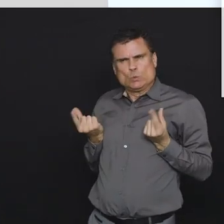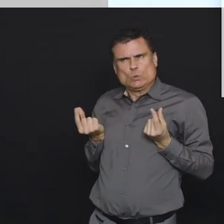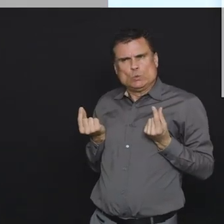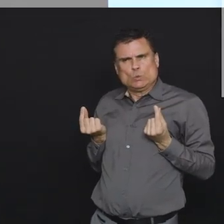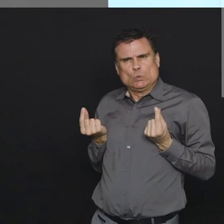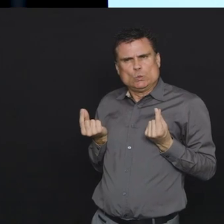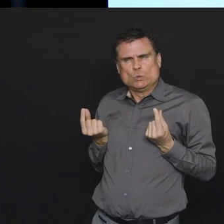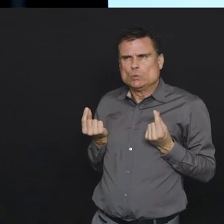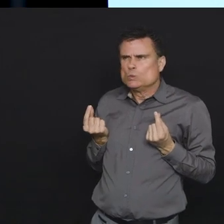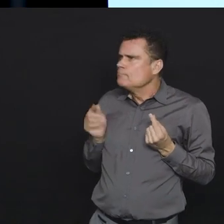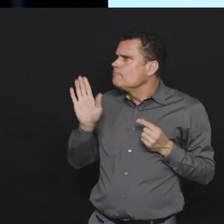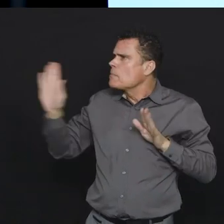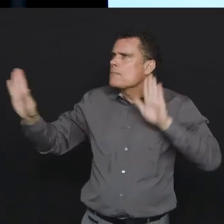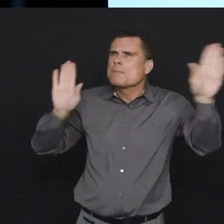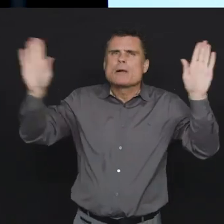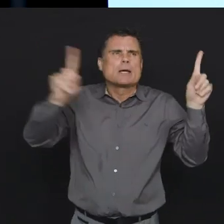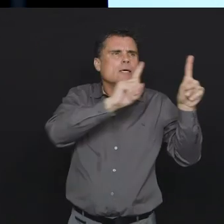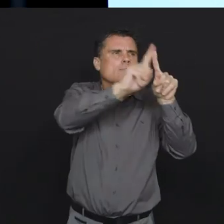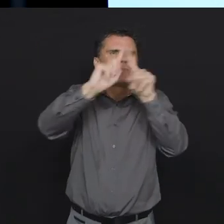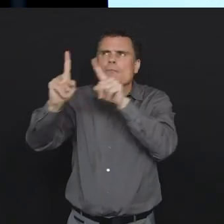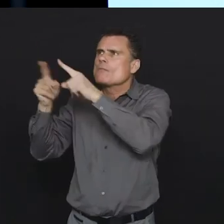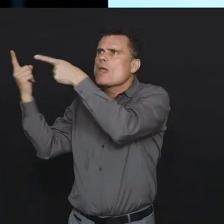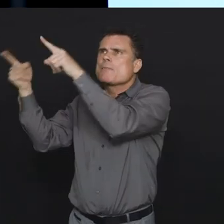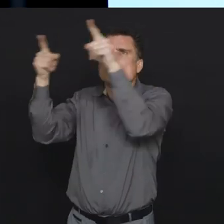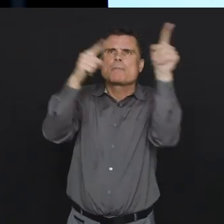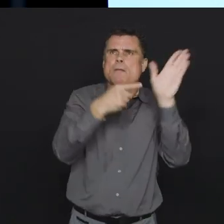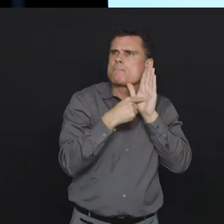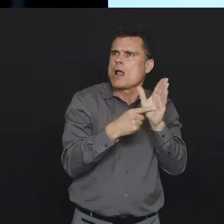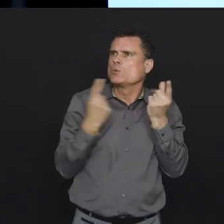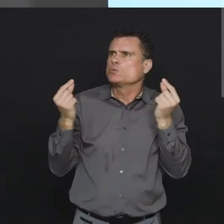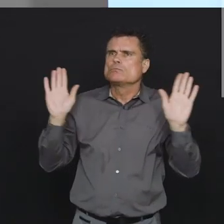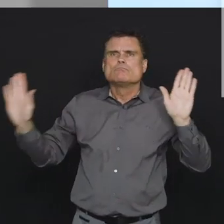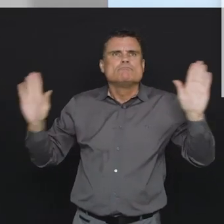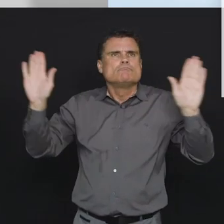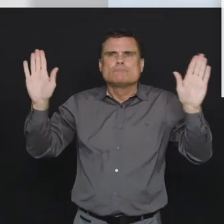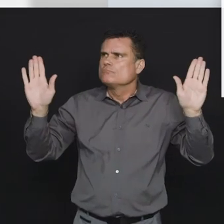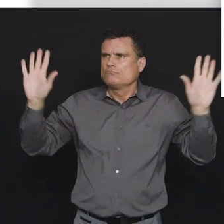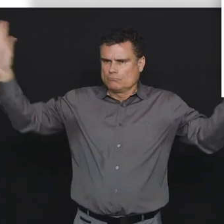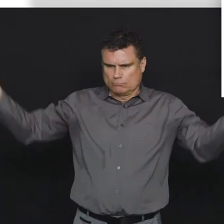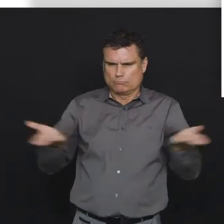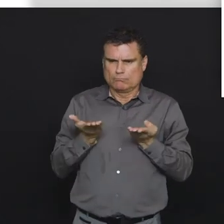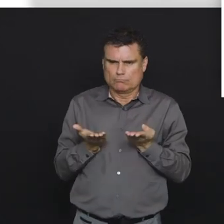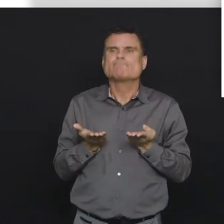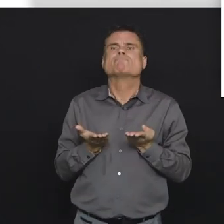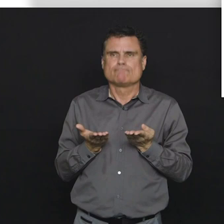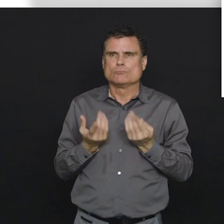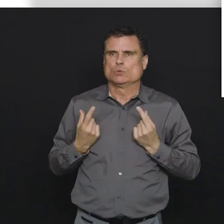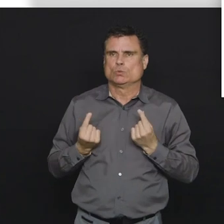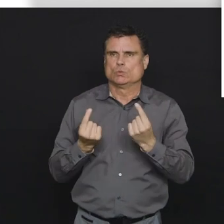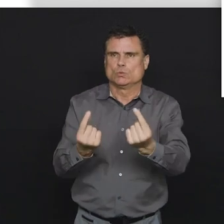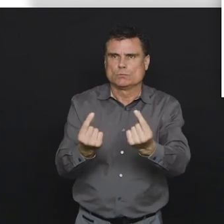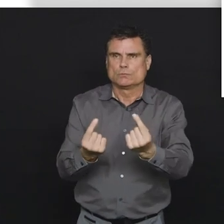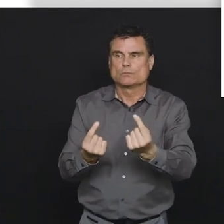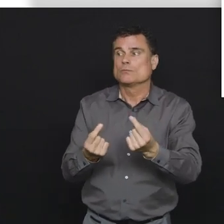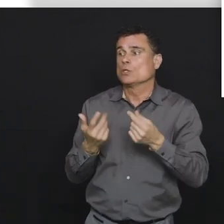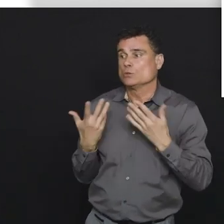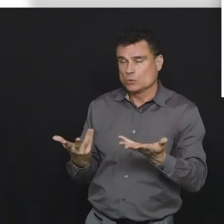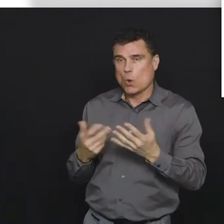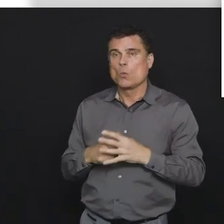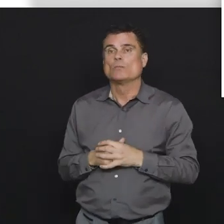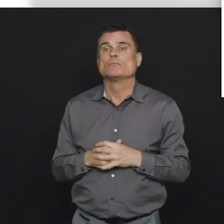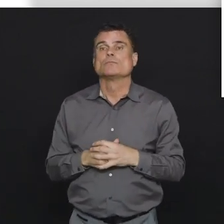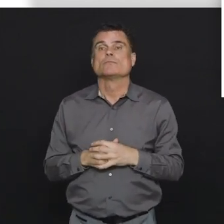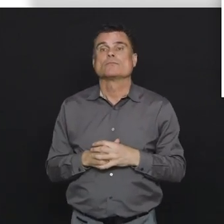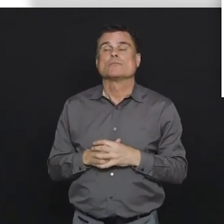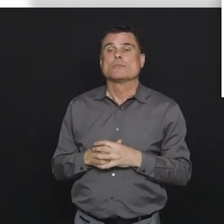against the various models. And you'll see, as the number of patients would rise, and